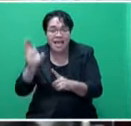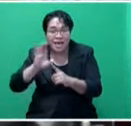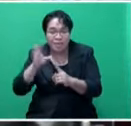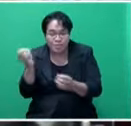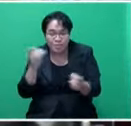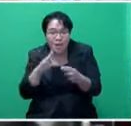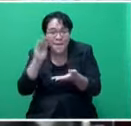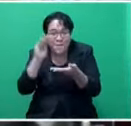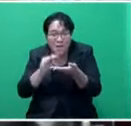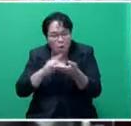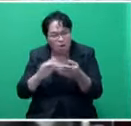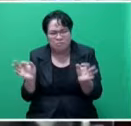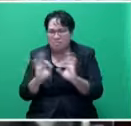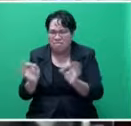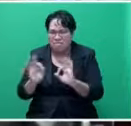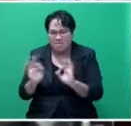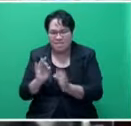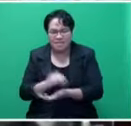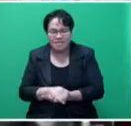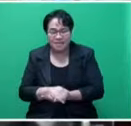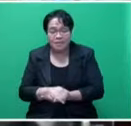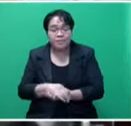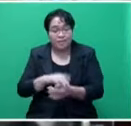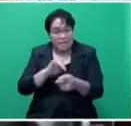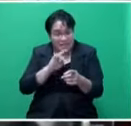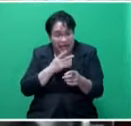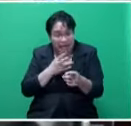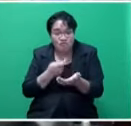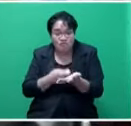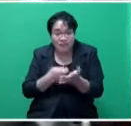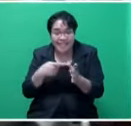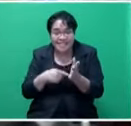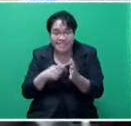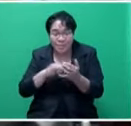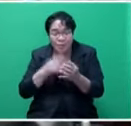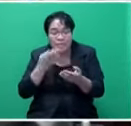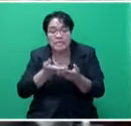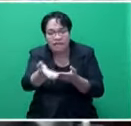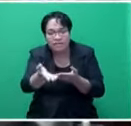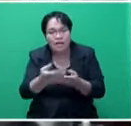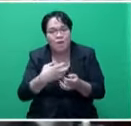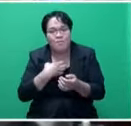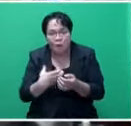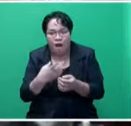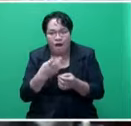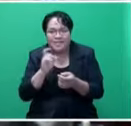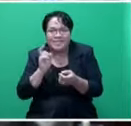little or minimal or nothing at all then the rates they will give to the customer will be far more attractive.